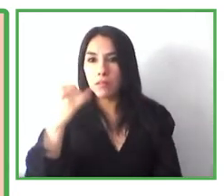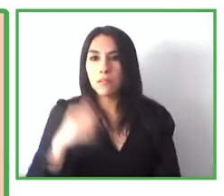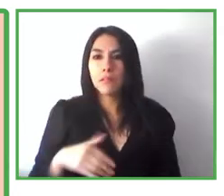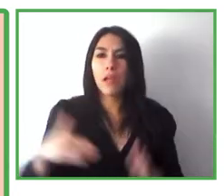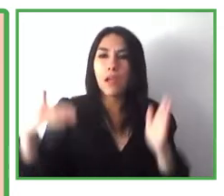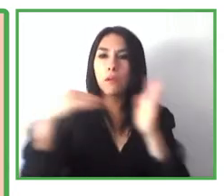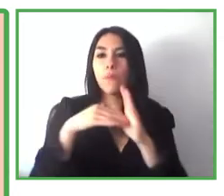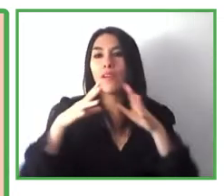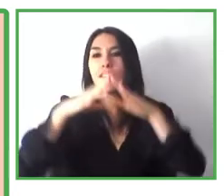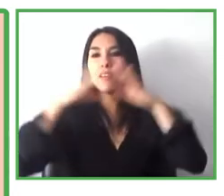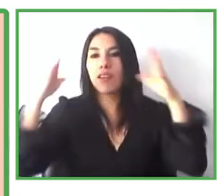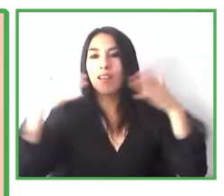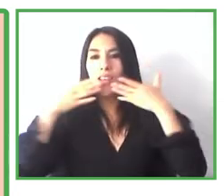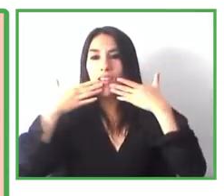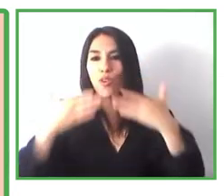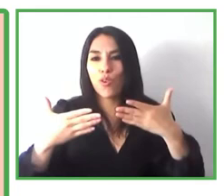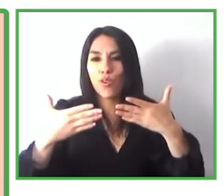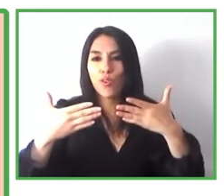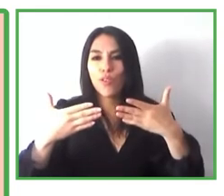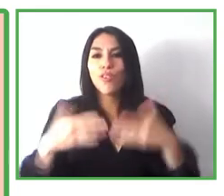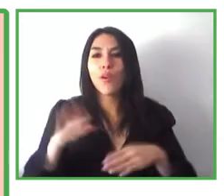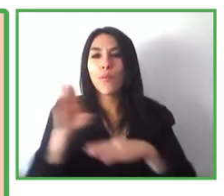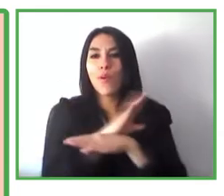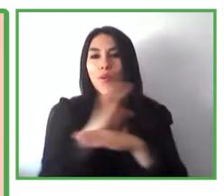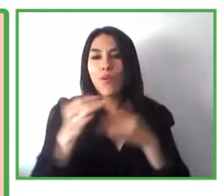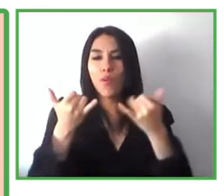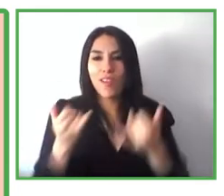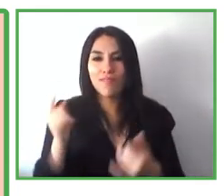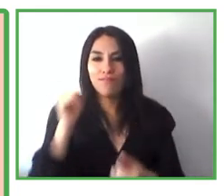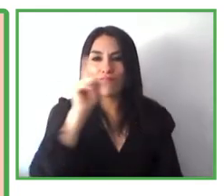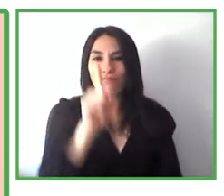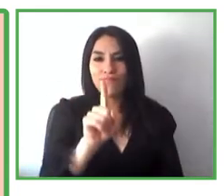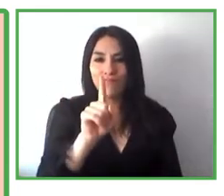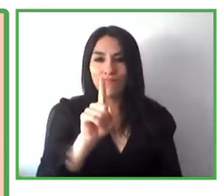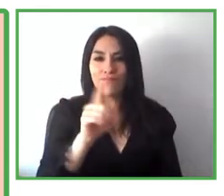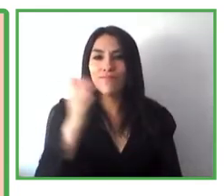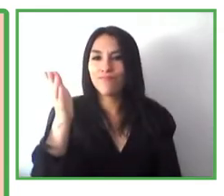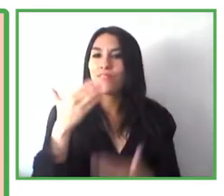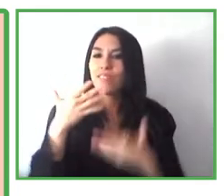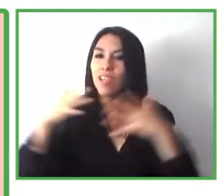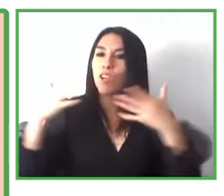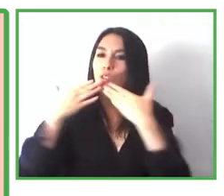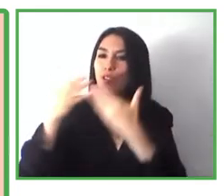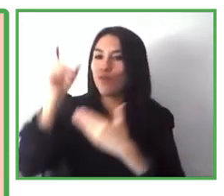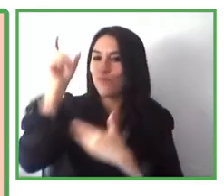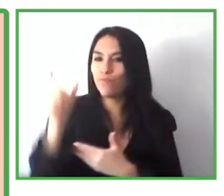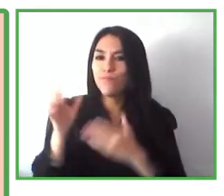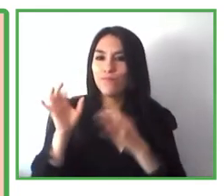thank you so much to the organization. And once again, I'd like to give the floor to Ricardo. Thank you so much.